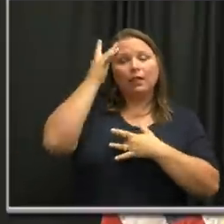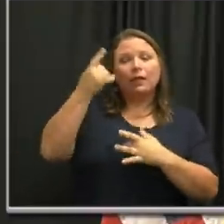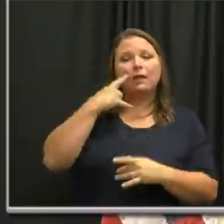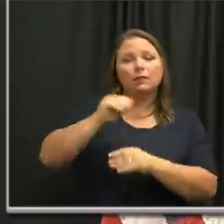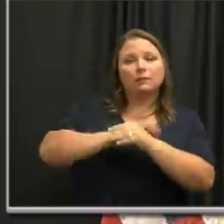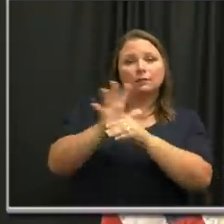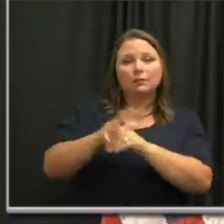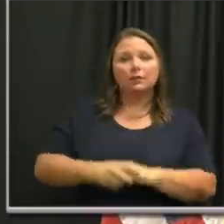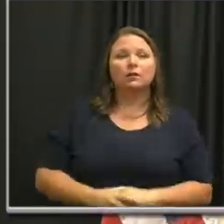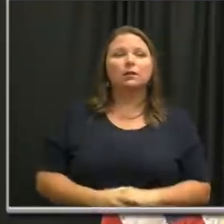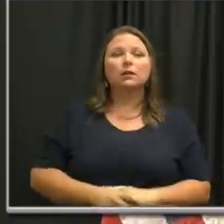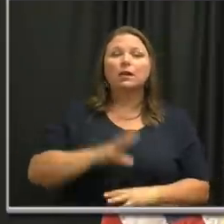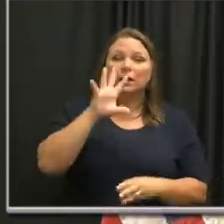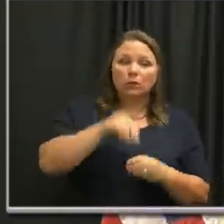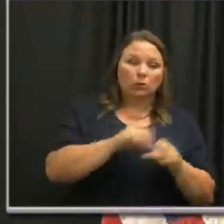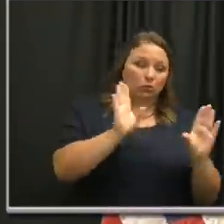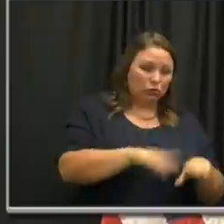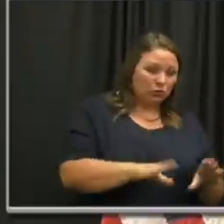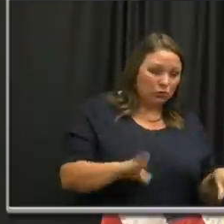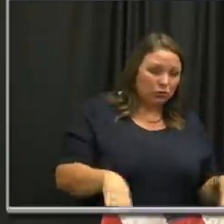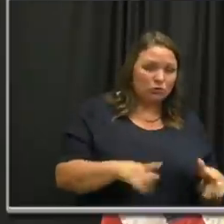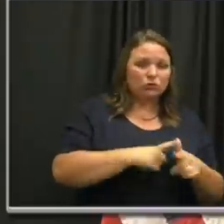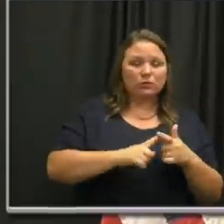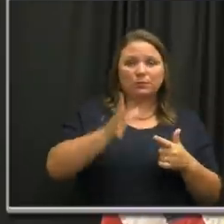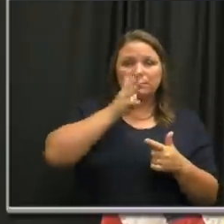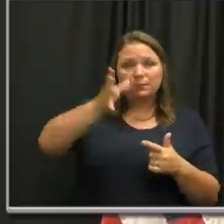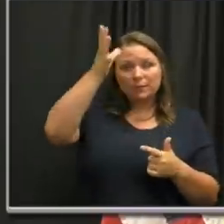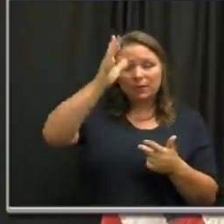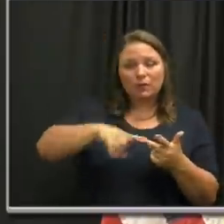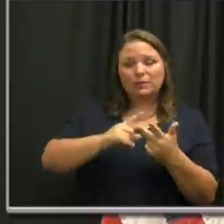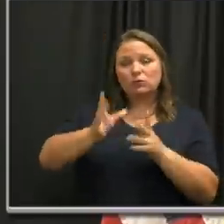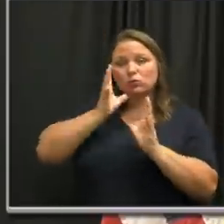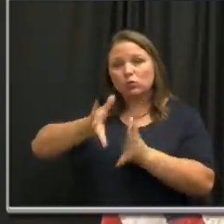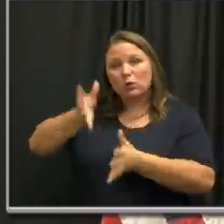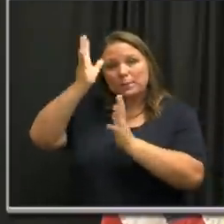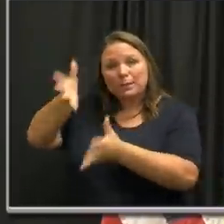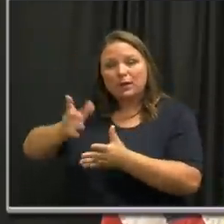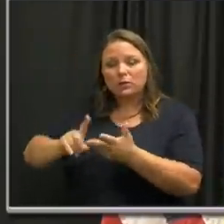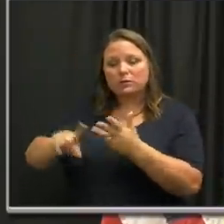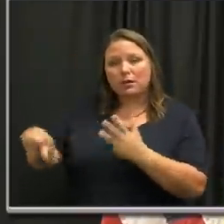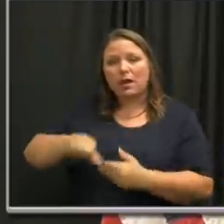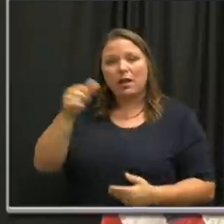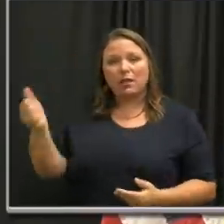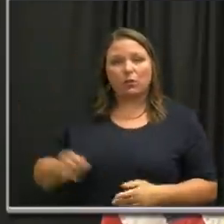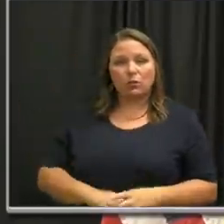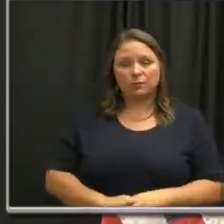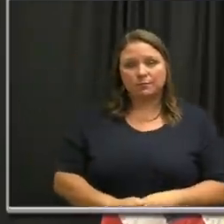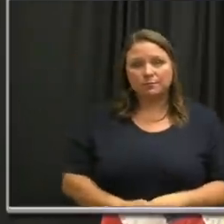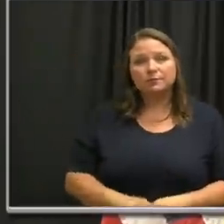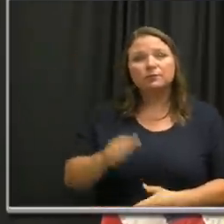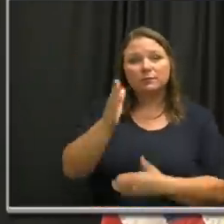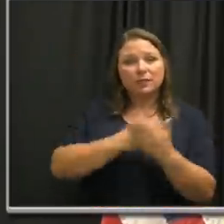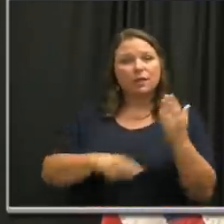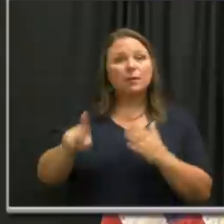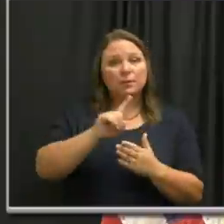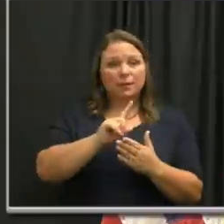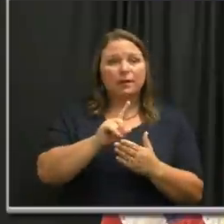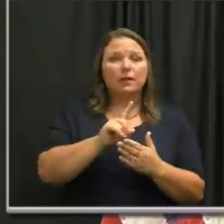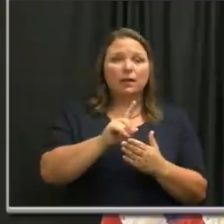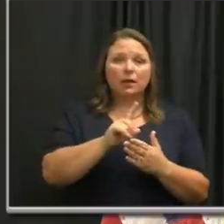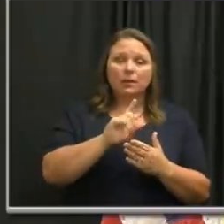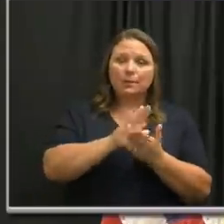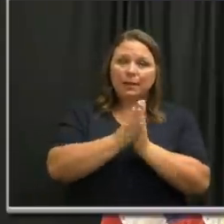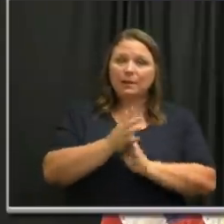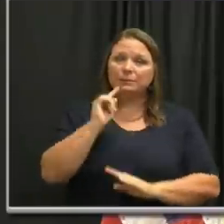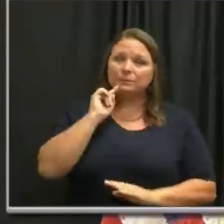-19, including children, parents, grandparents, and others. Some of them developed a disease so